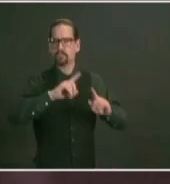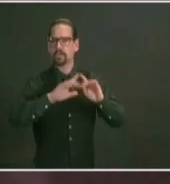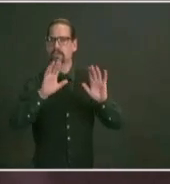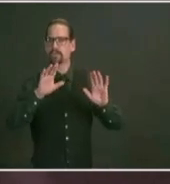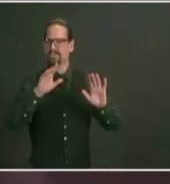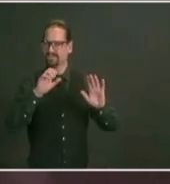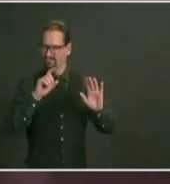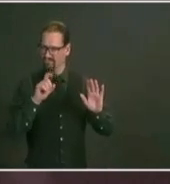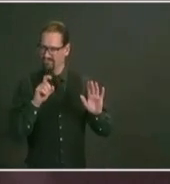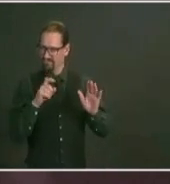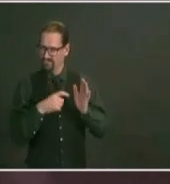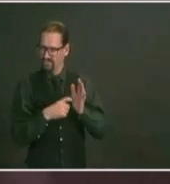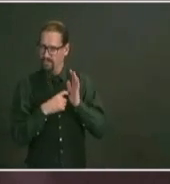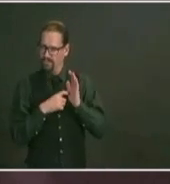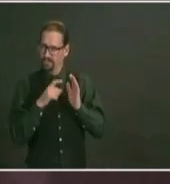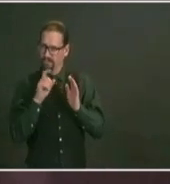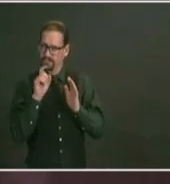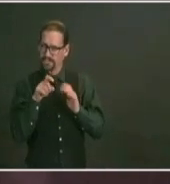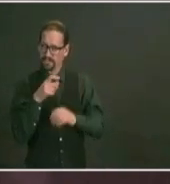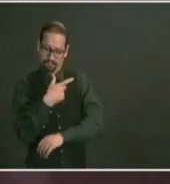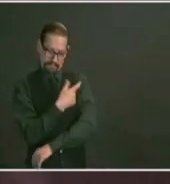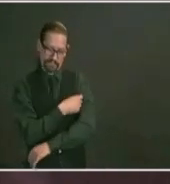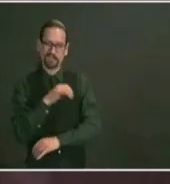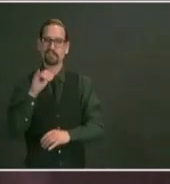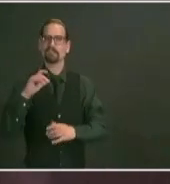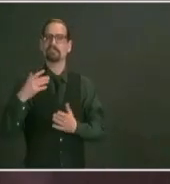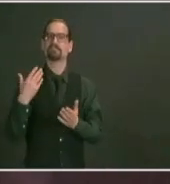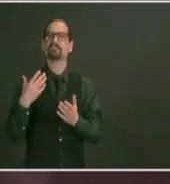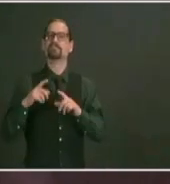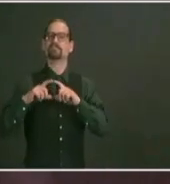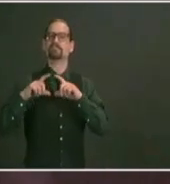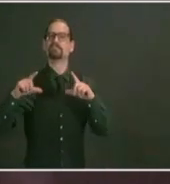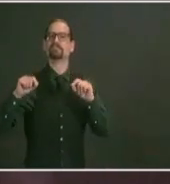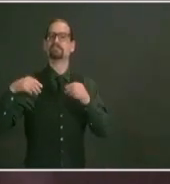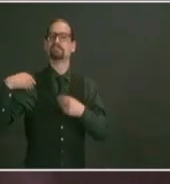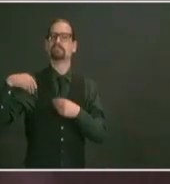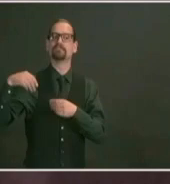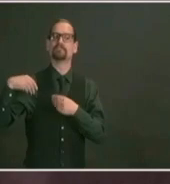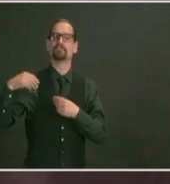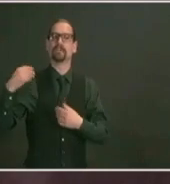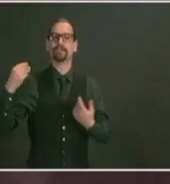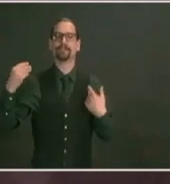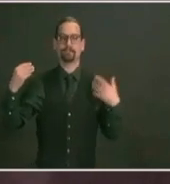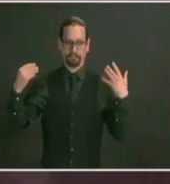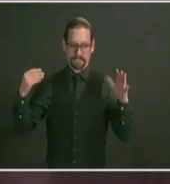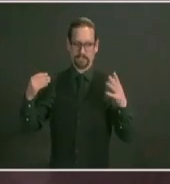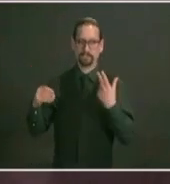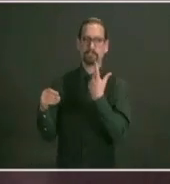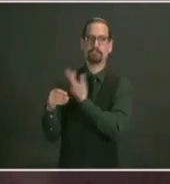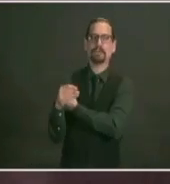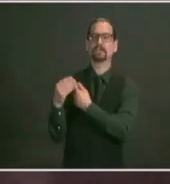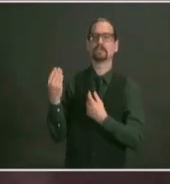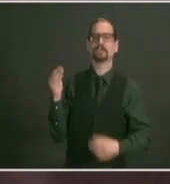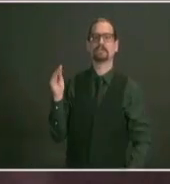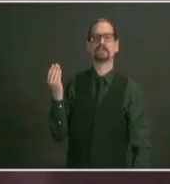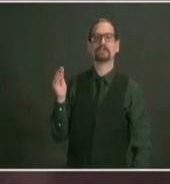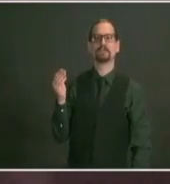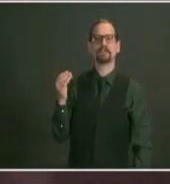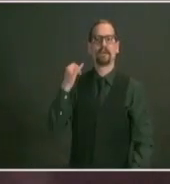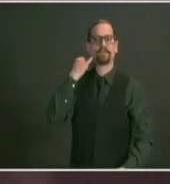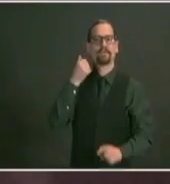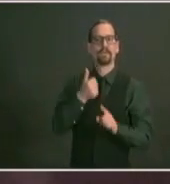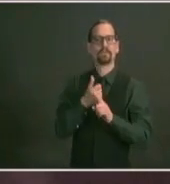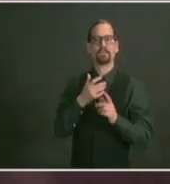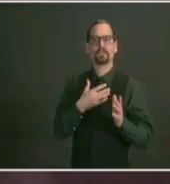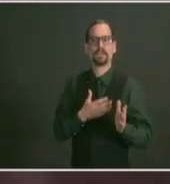or something to be admitted are you confident that as these events are planning and spending money to make these events happen in summer